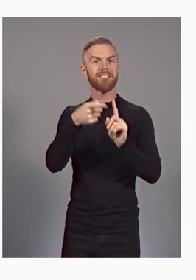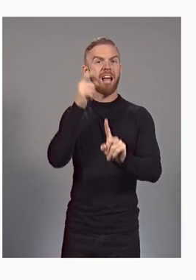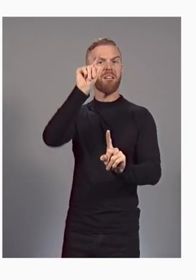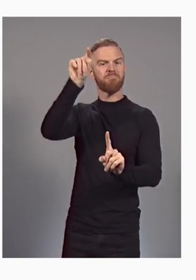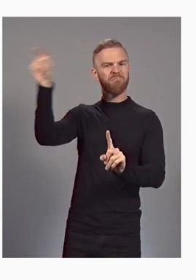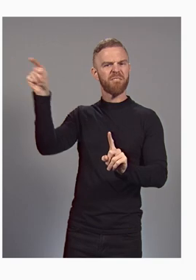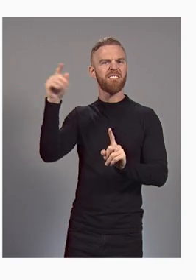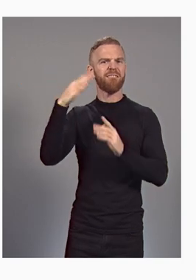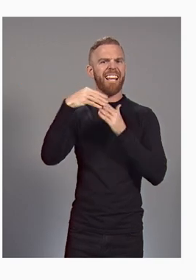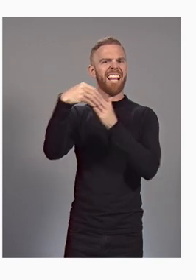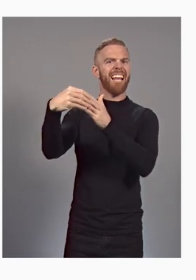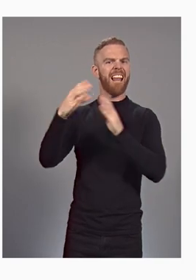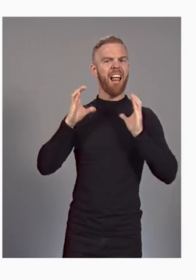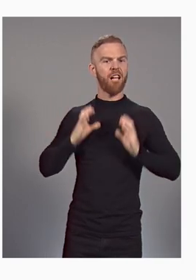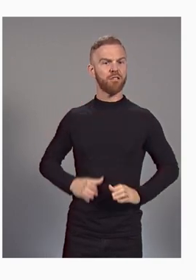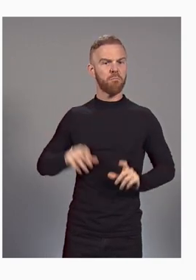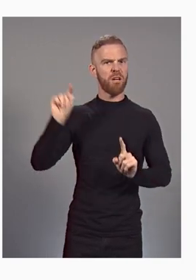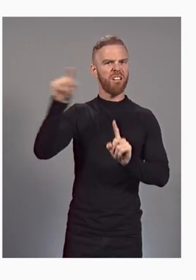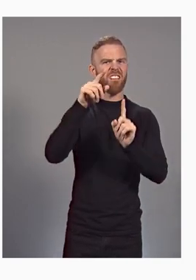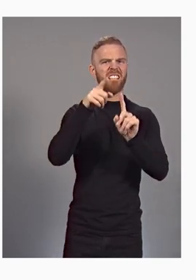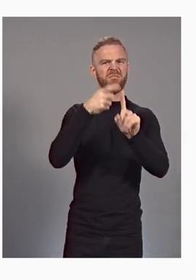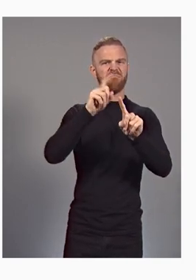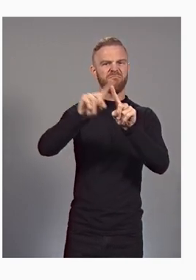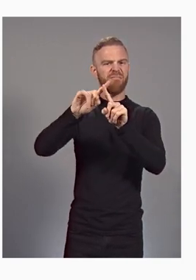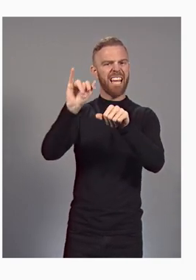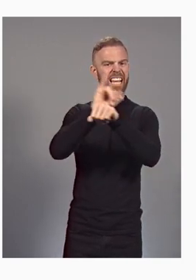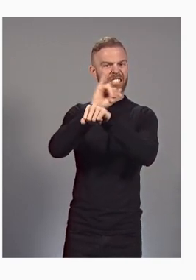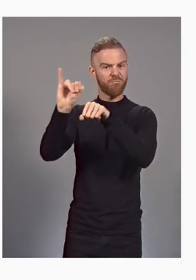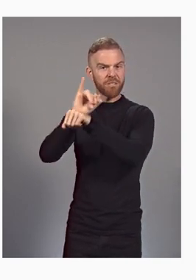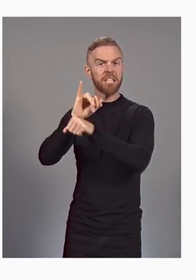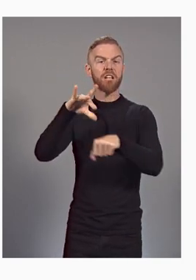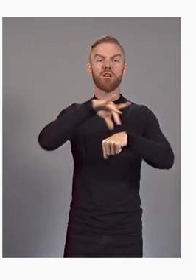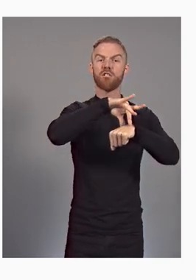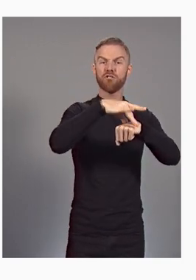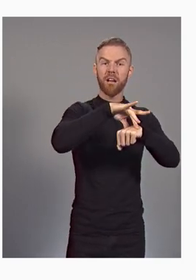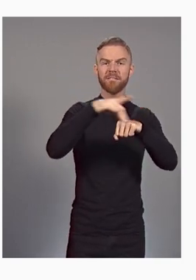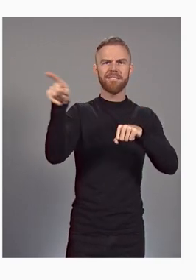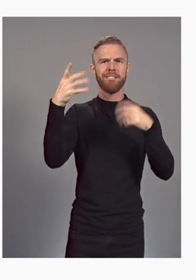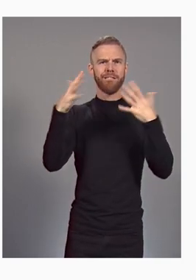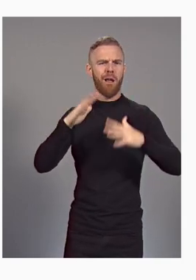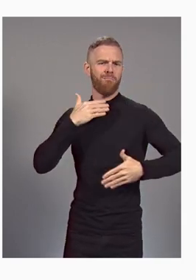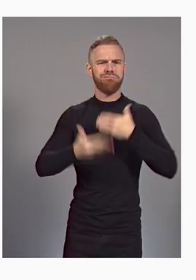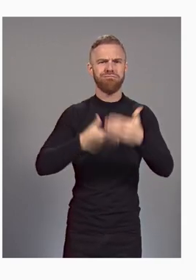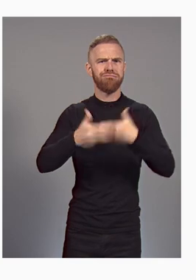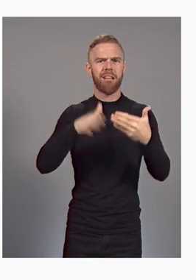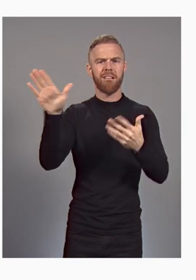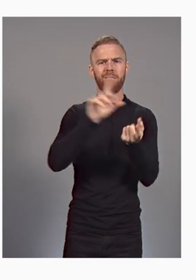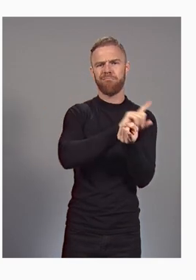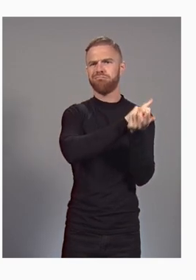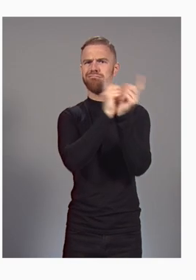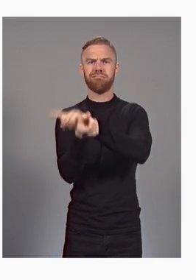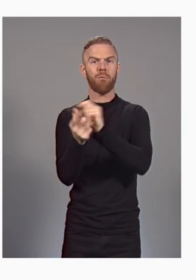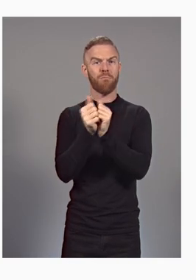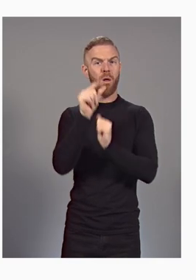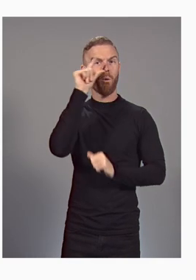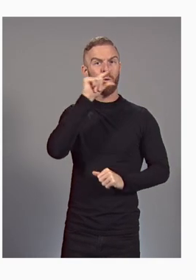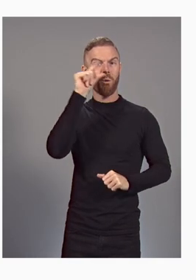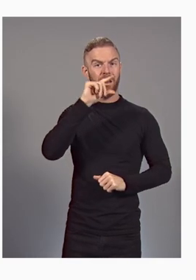companies in every industry and geography who have accelerated their transformation with Google Cloud.